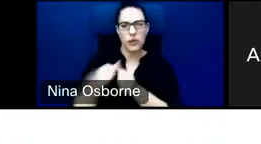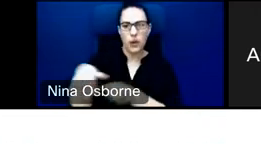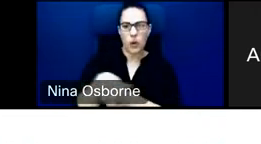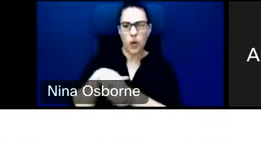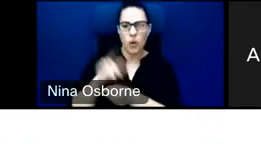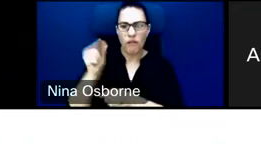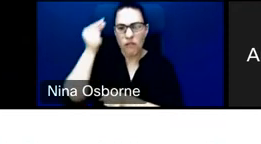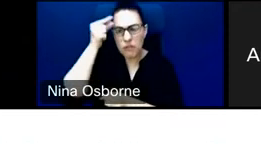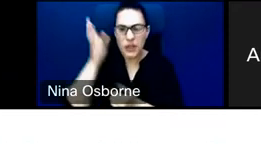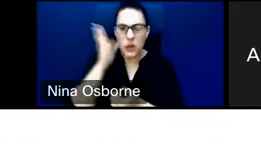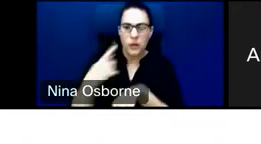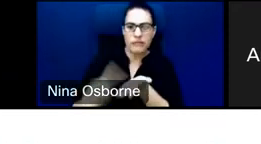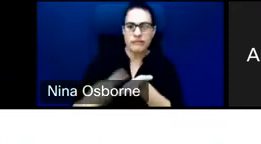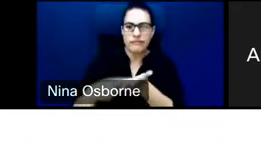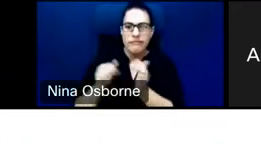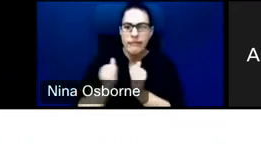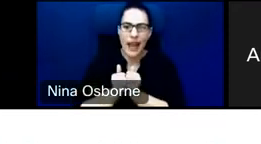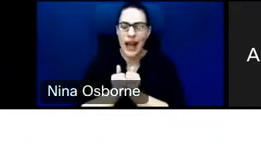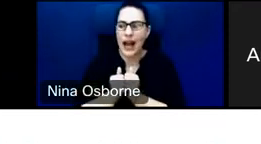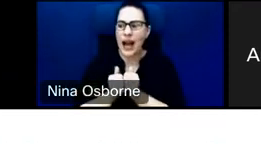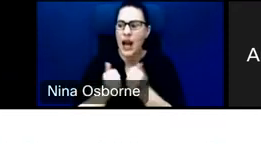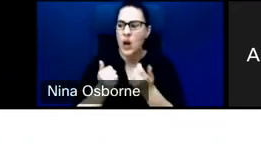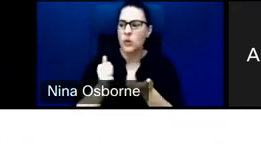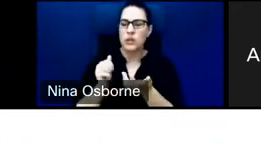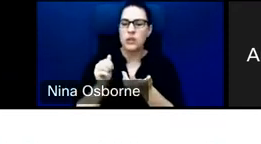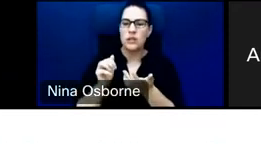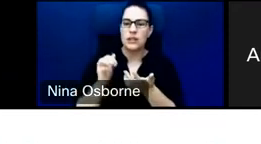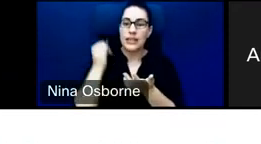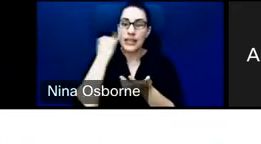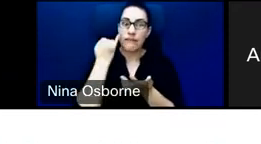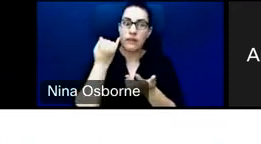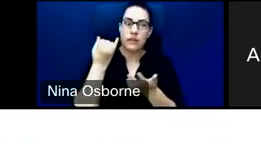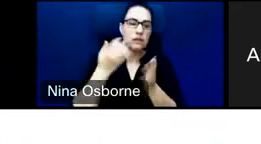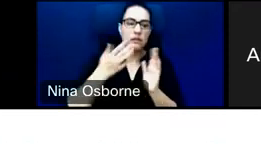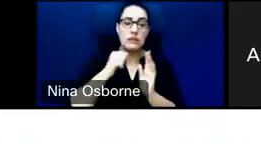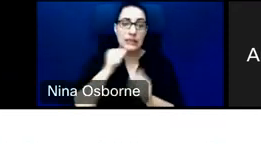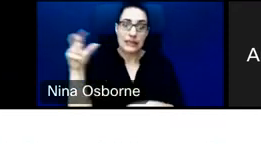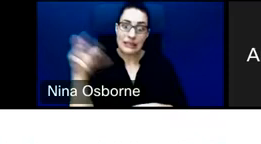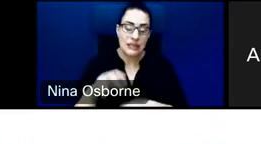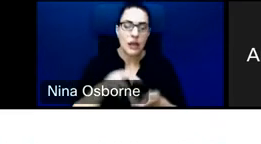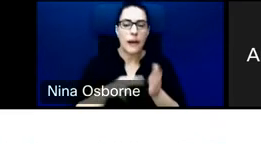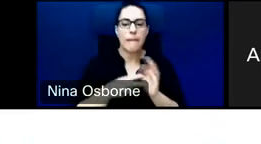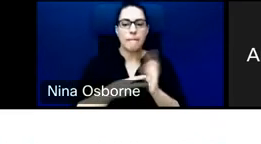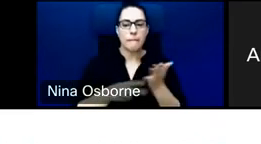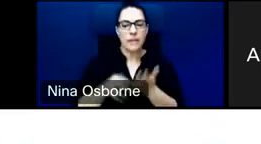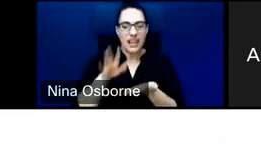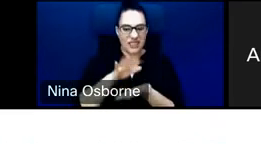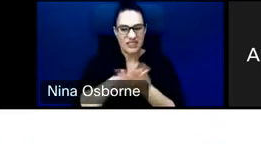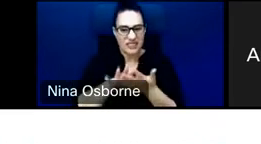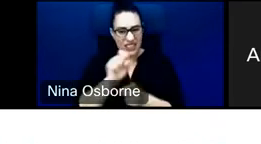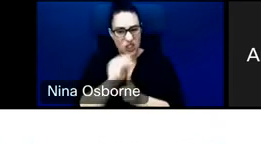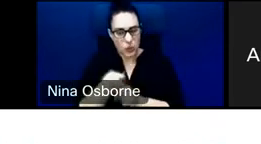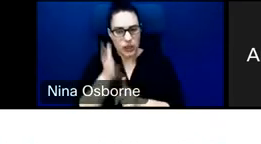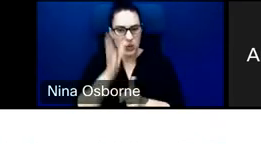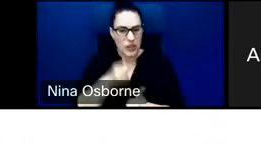about how those kinds of activities often hurt that country's ability to impact foreign direct investment. And that